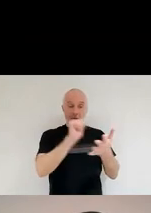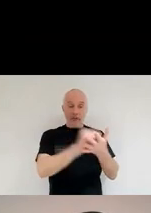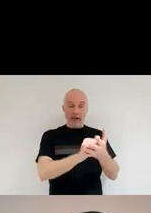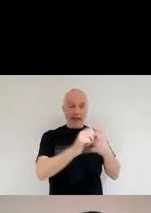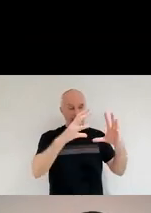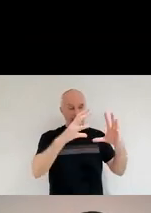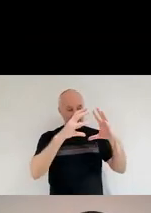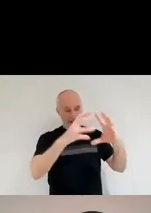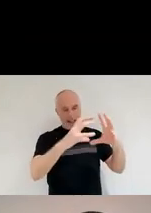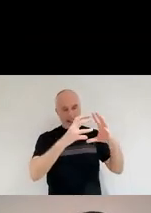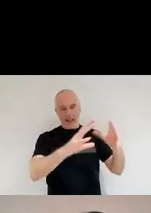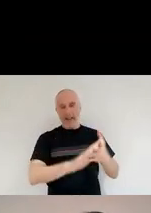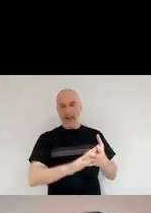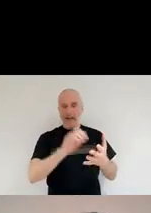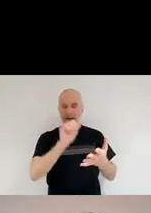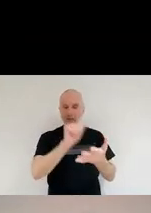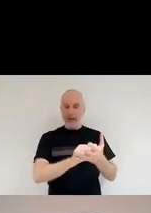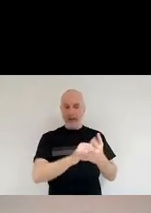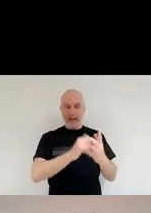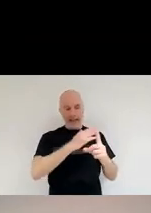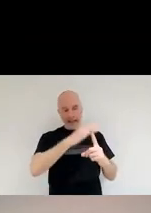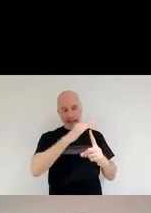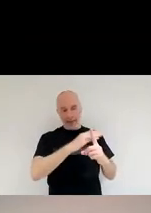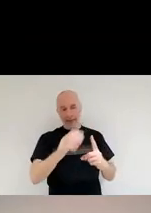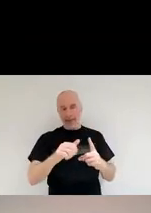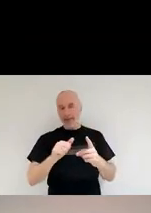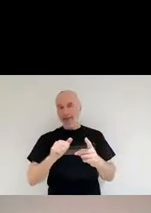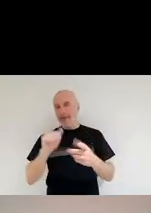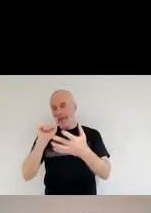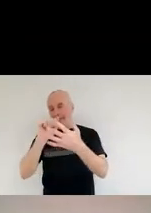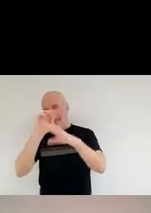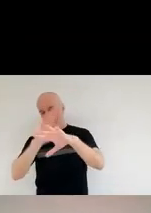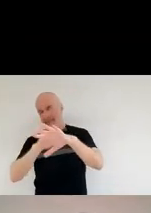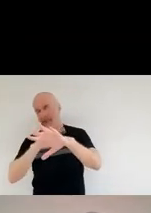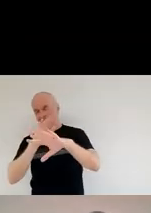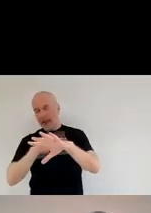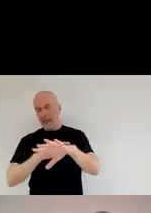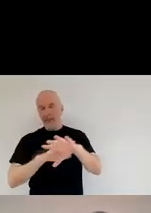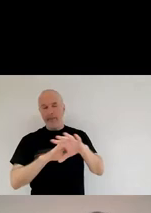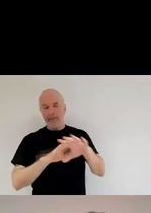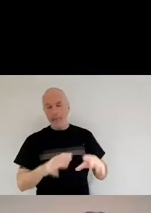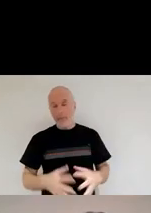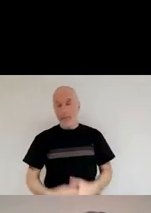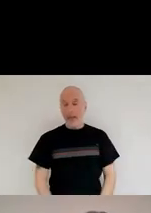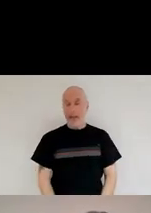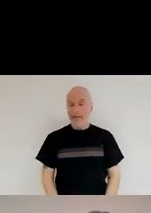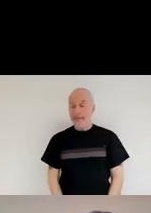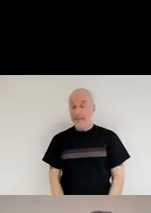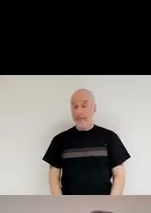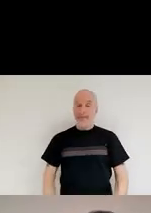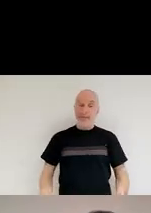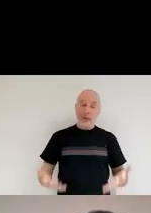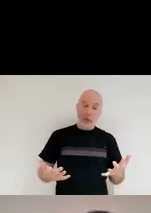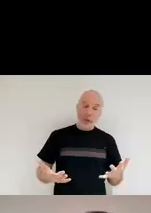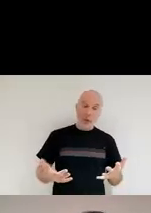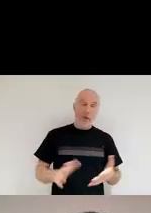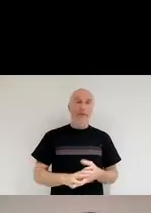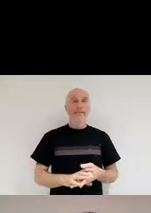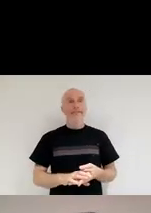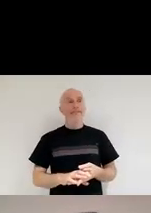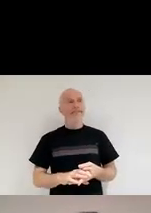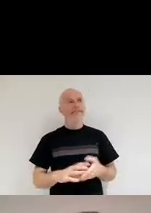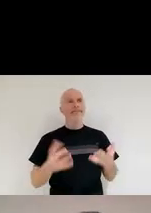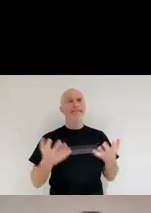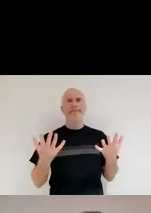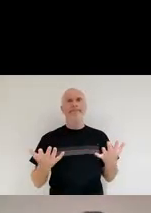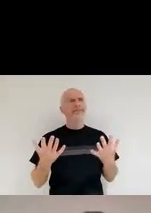enough time to form. So with all the astronomers stopped, they thought, well, where can we find this, these